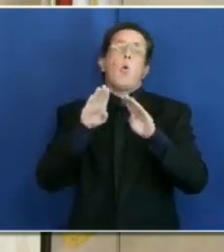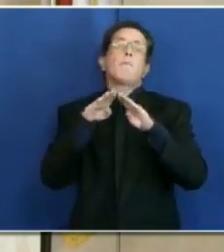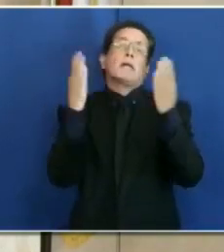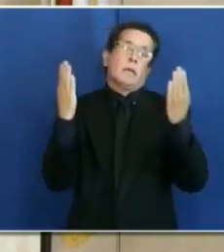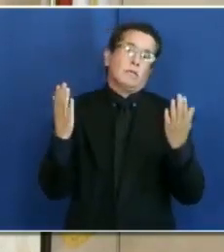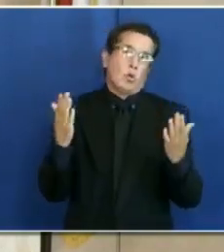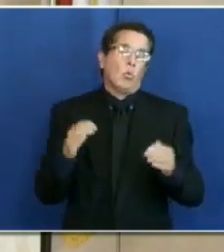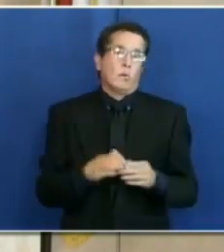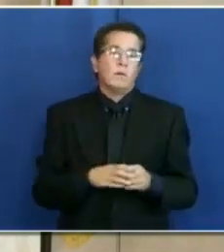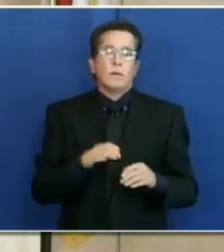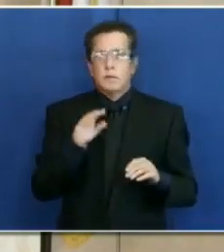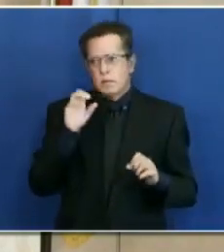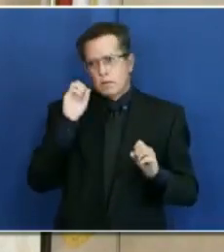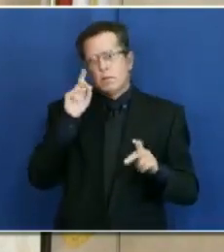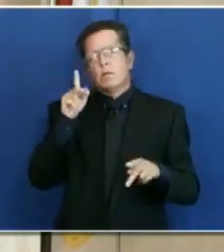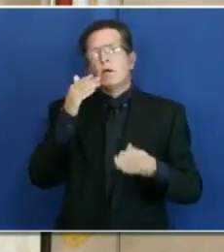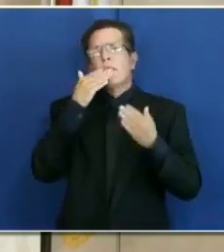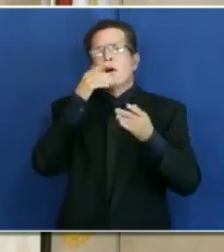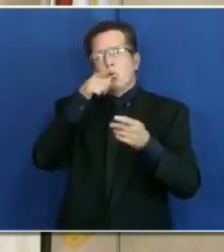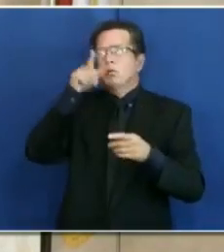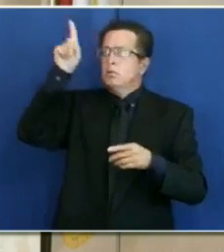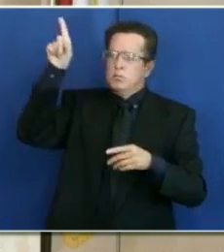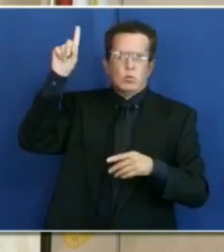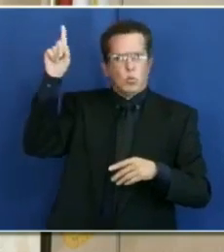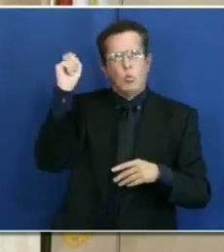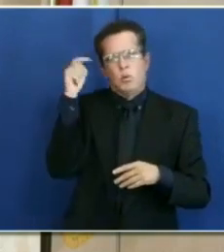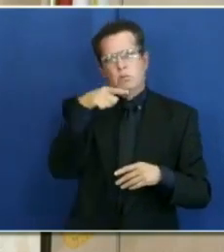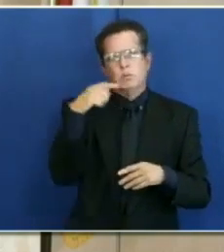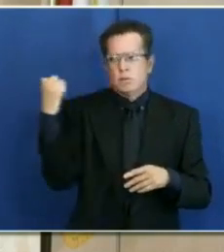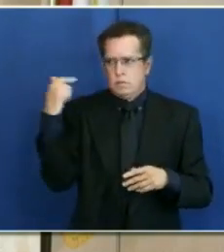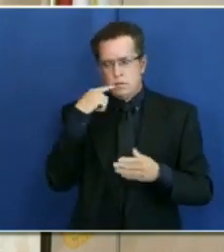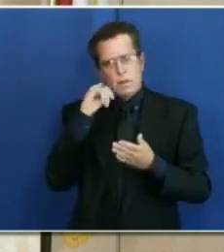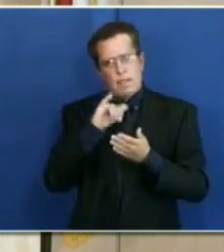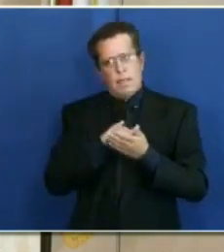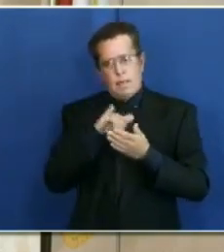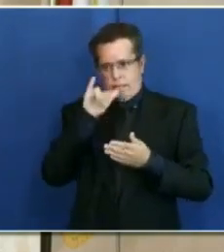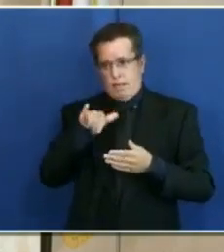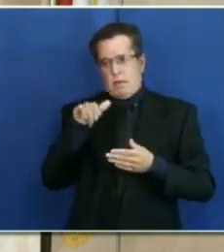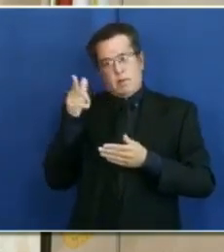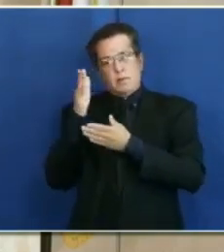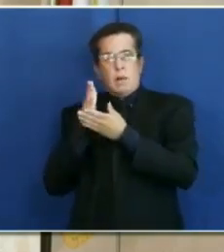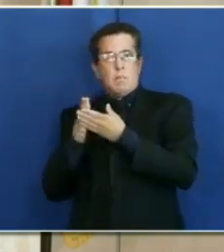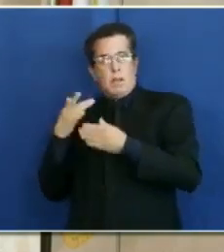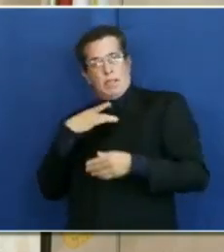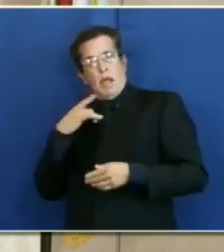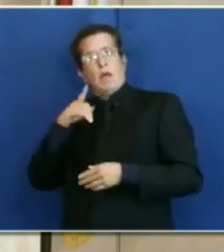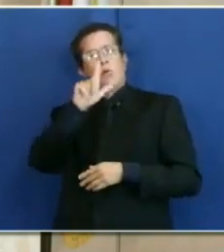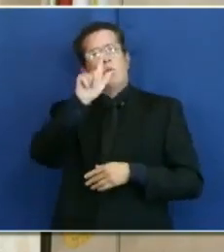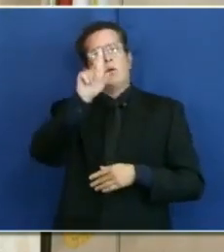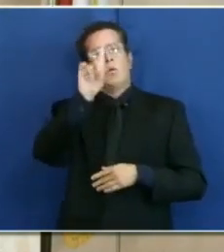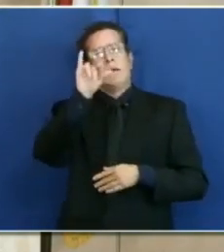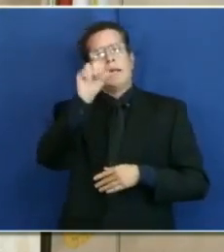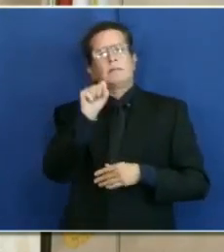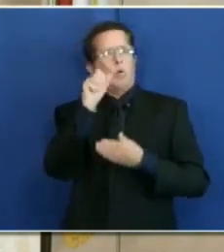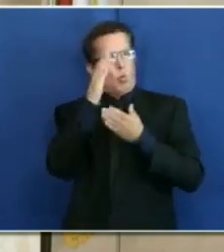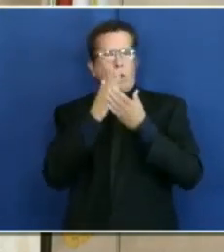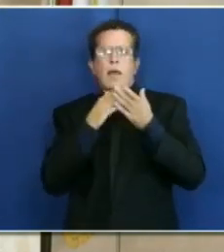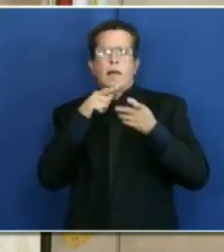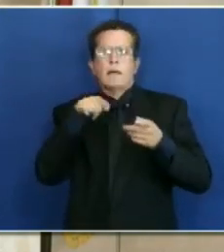Thank you. Could you just expand just quickly on, you said the actions are reasonable for the 21 days, just why that was based on what you saw in June?